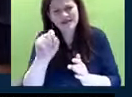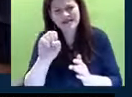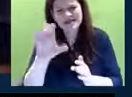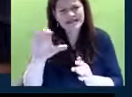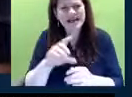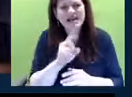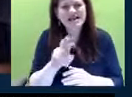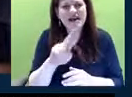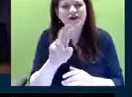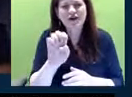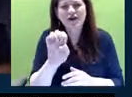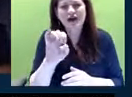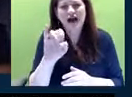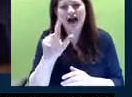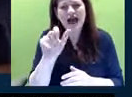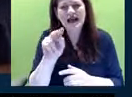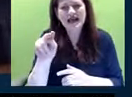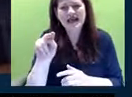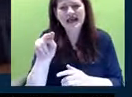Eileen Fink, one more time.